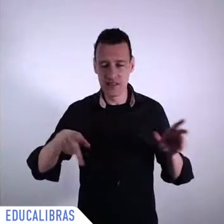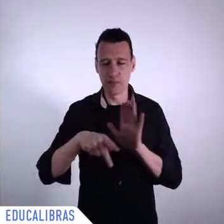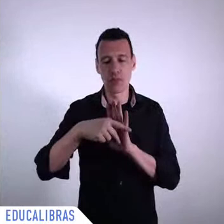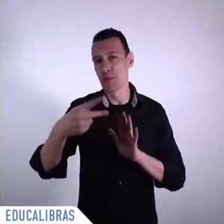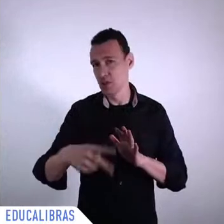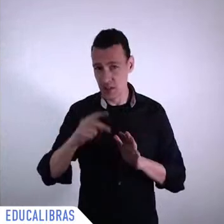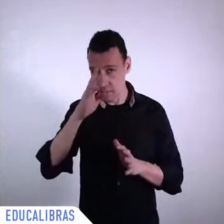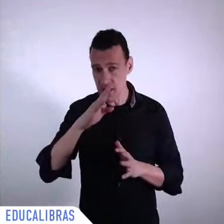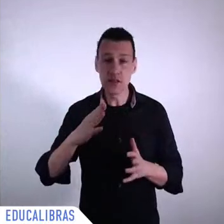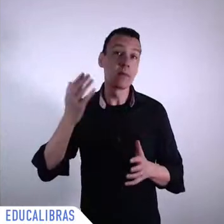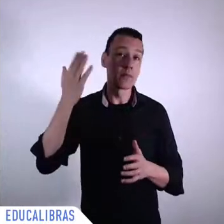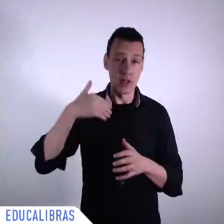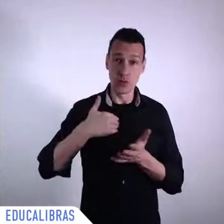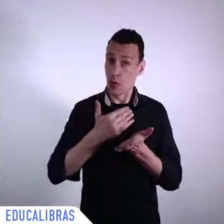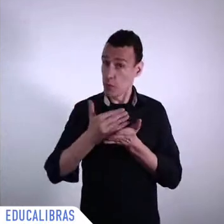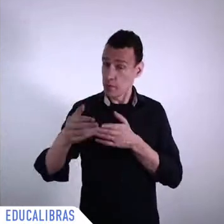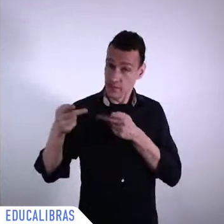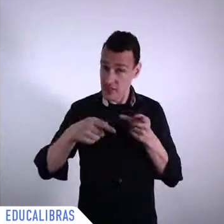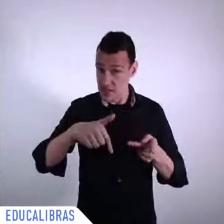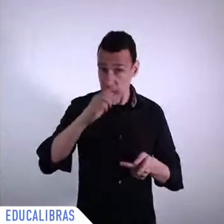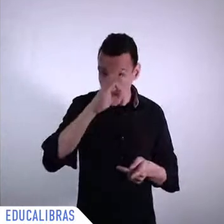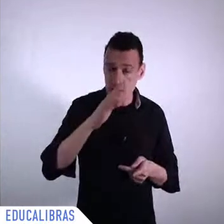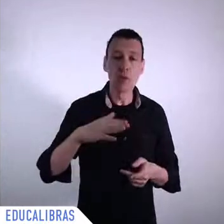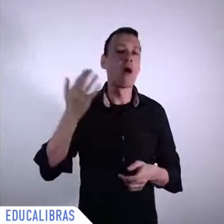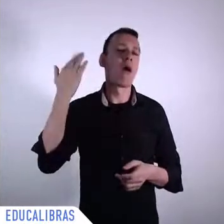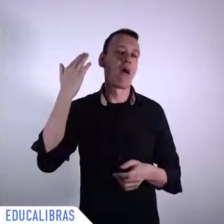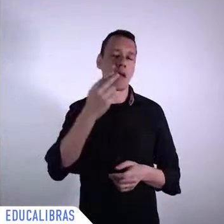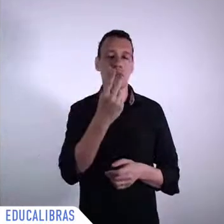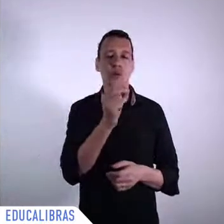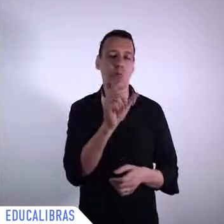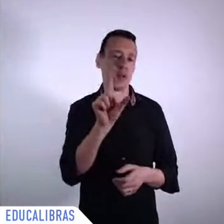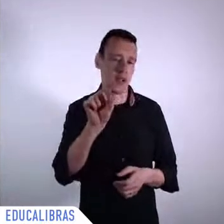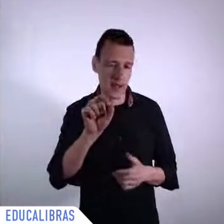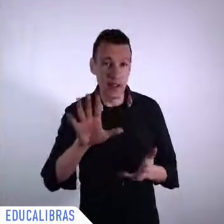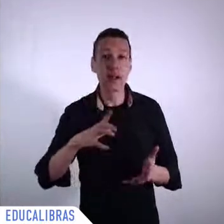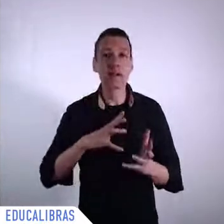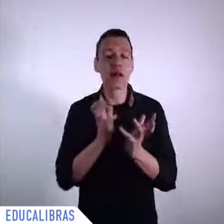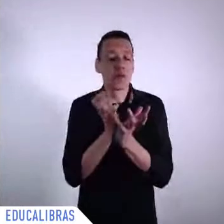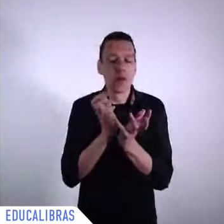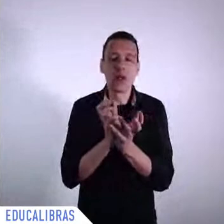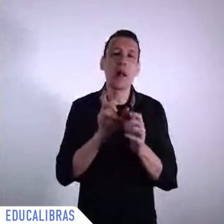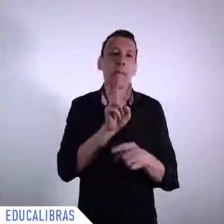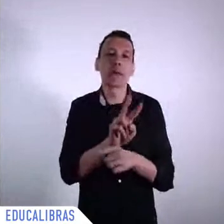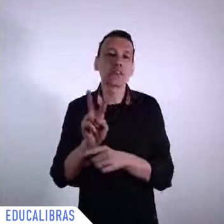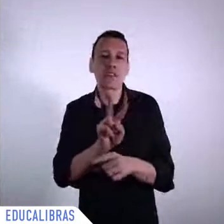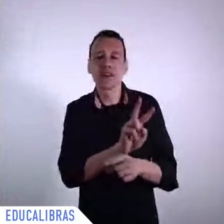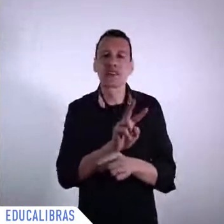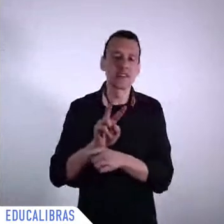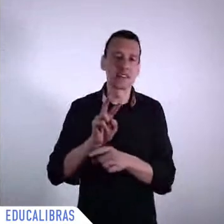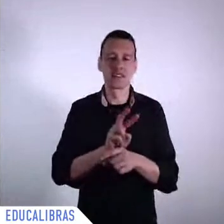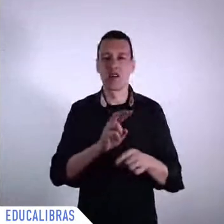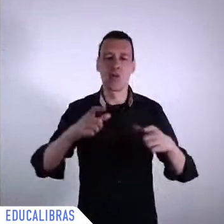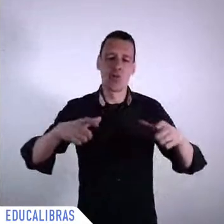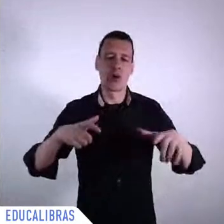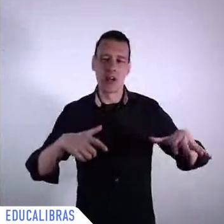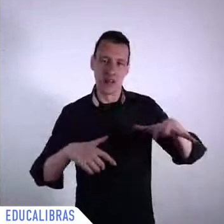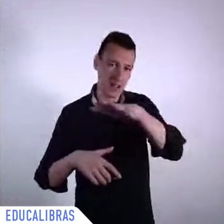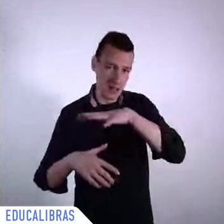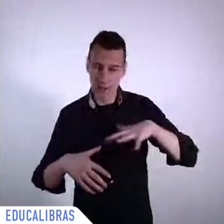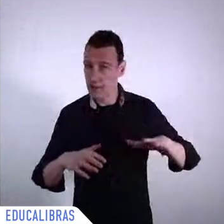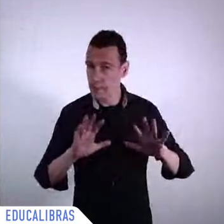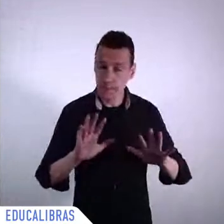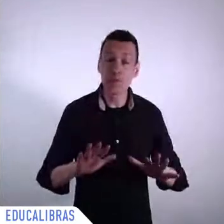there and nowadays Brazil has 22 sites on the World Heritage list quite an important